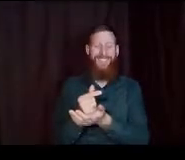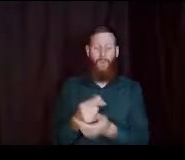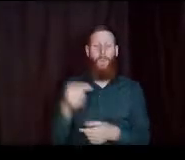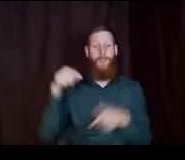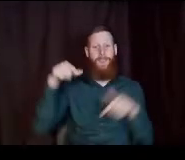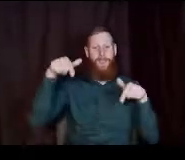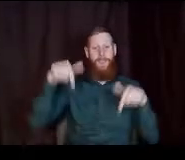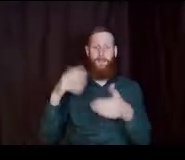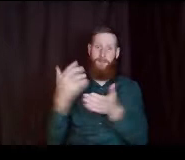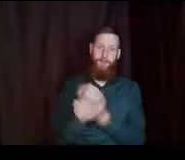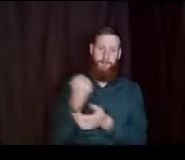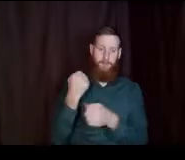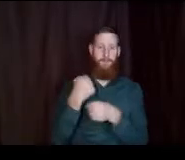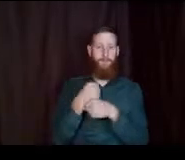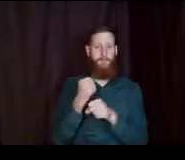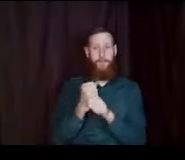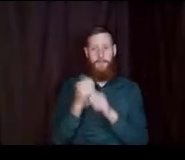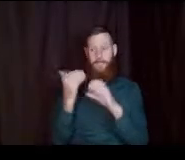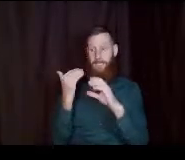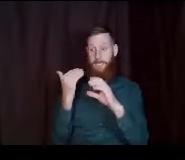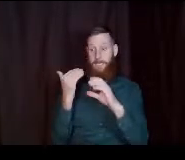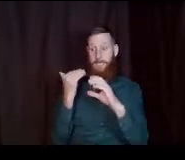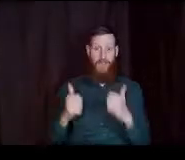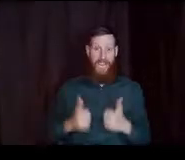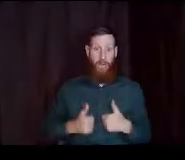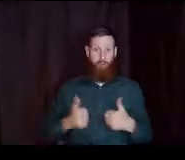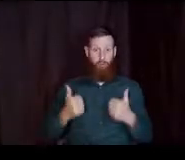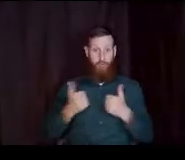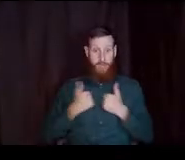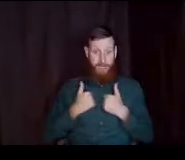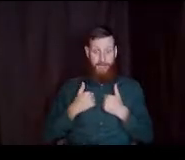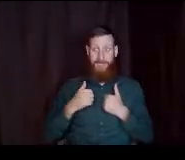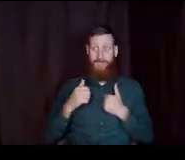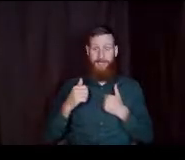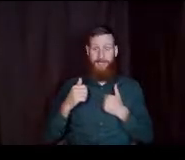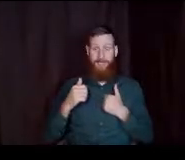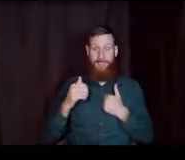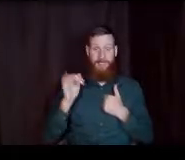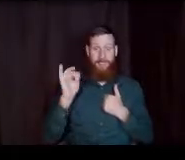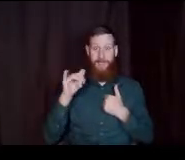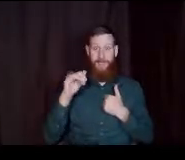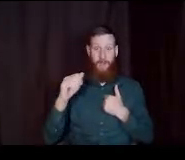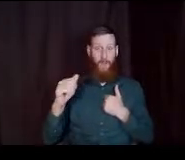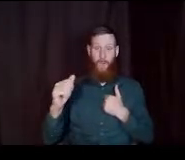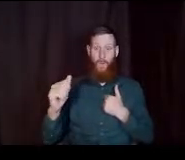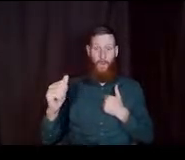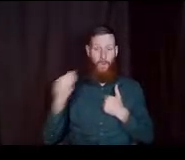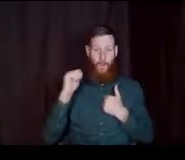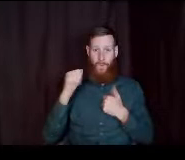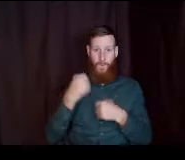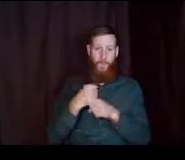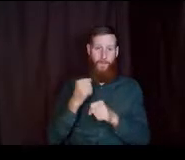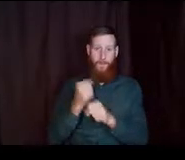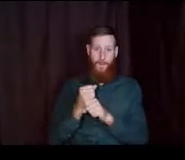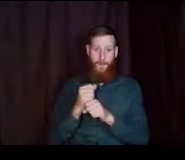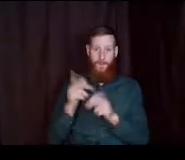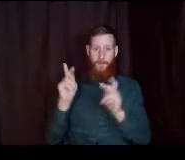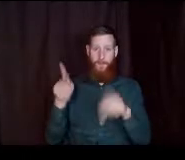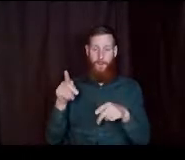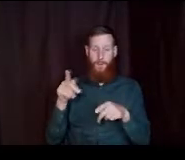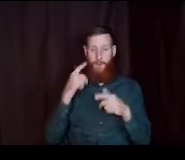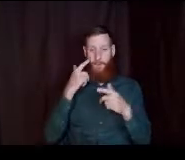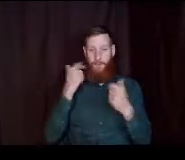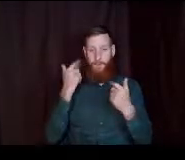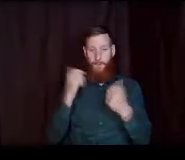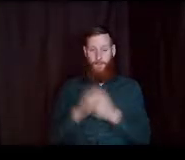time to create an email address that will not make an admissions officer blush just saying my boss used to